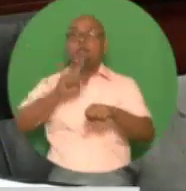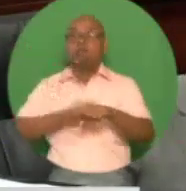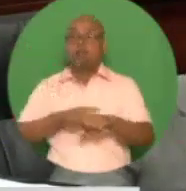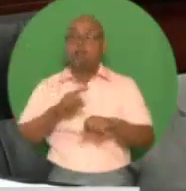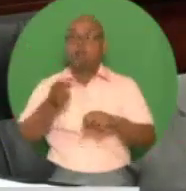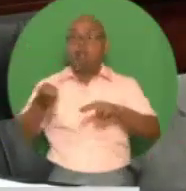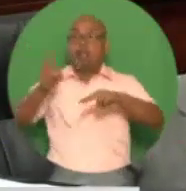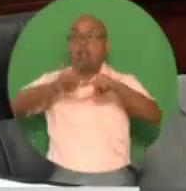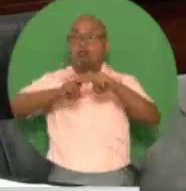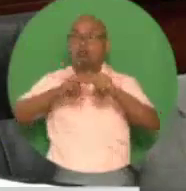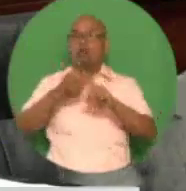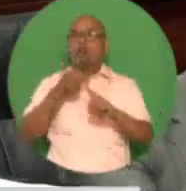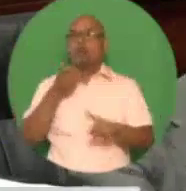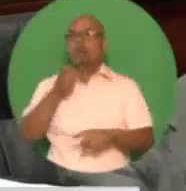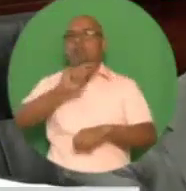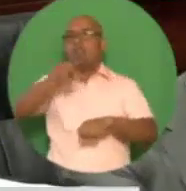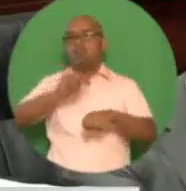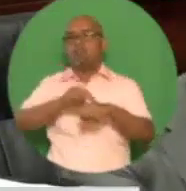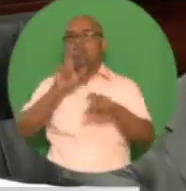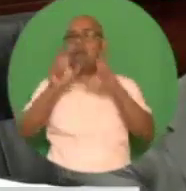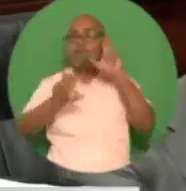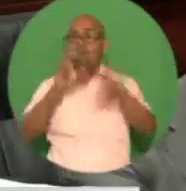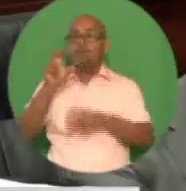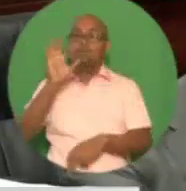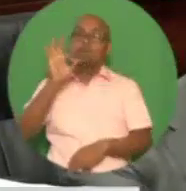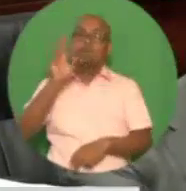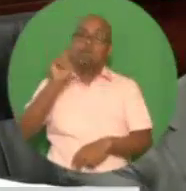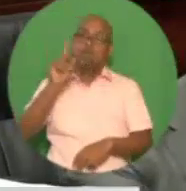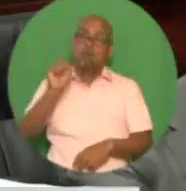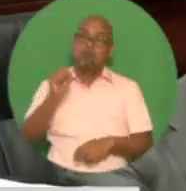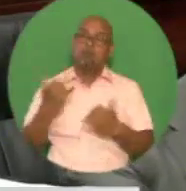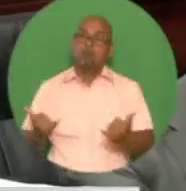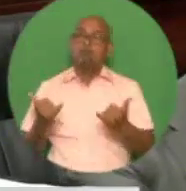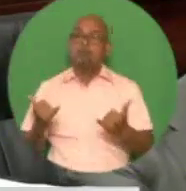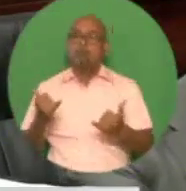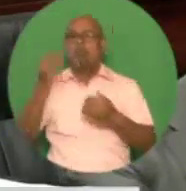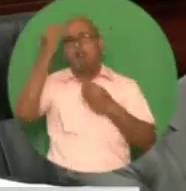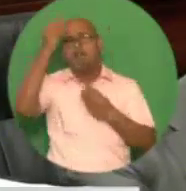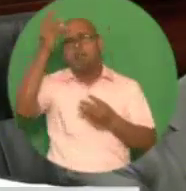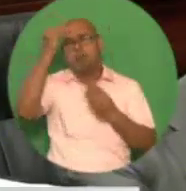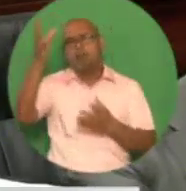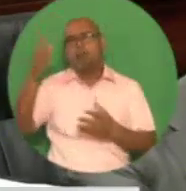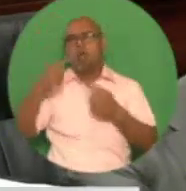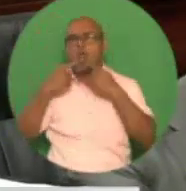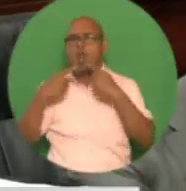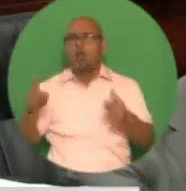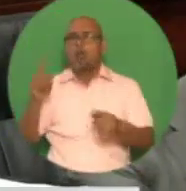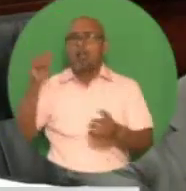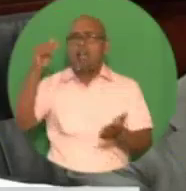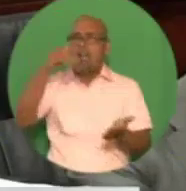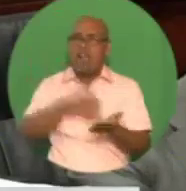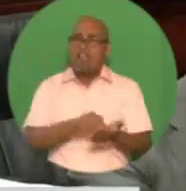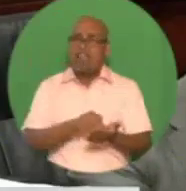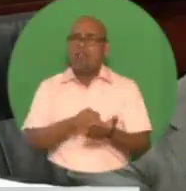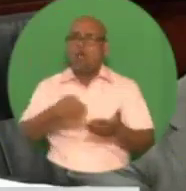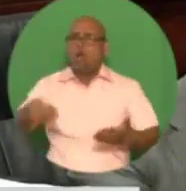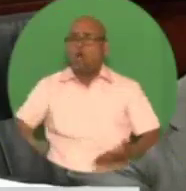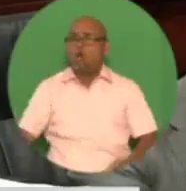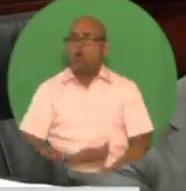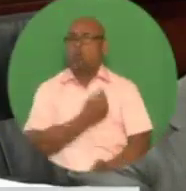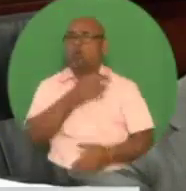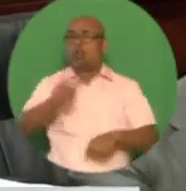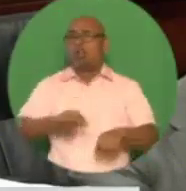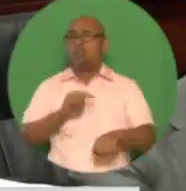And in this context, I wish to announce to the national community that there will be another National Investment Fund bond offered in